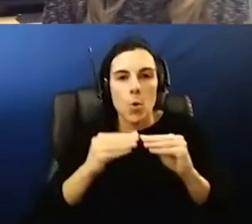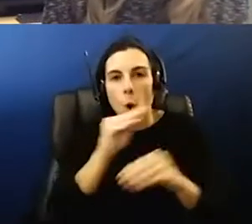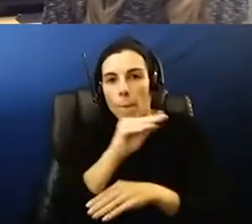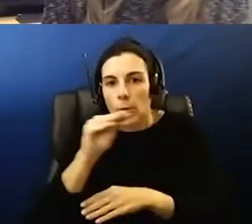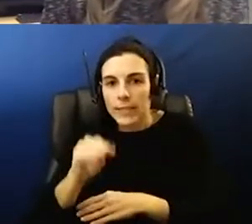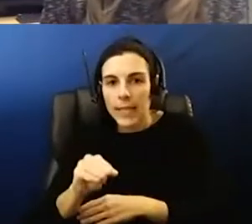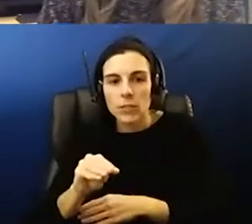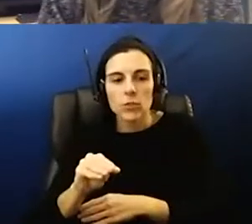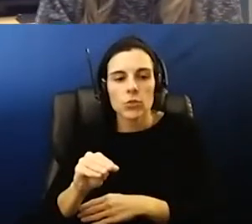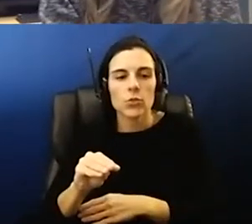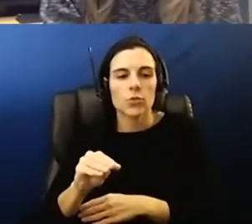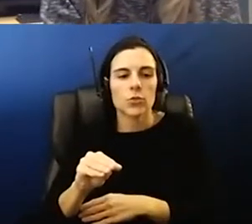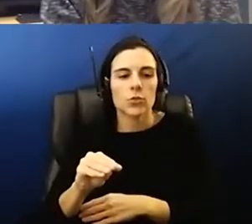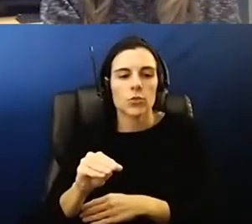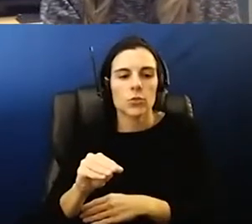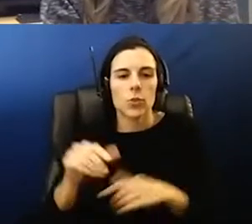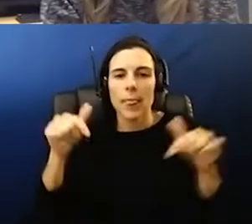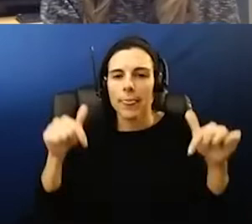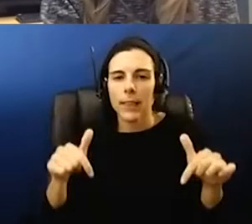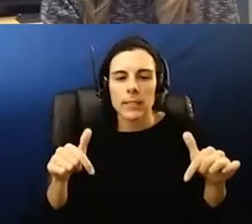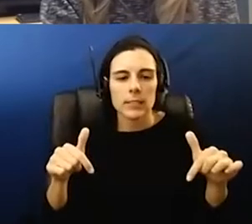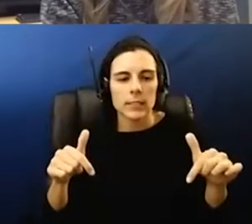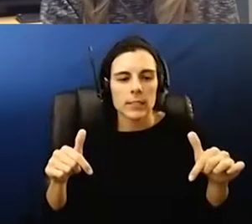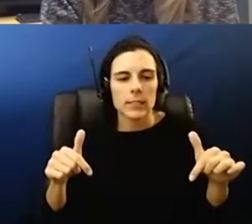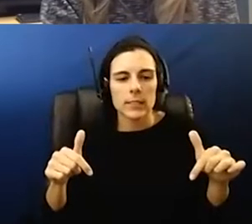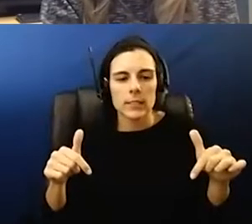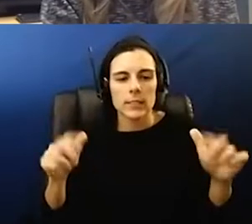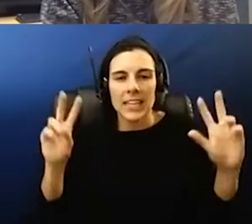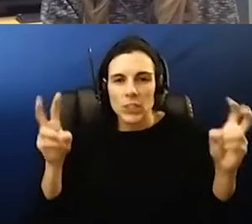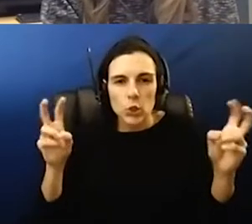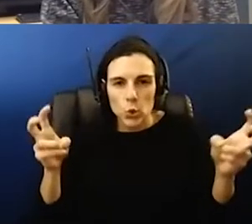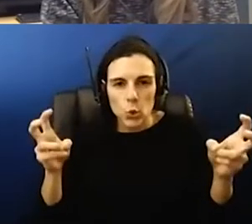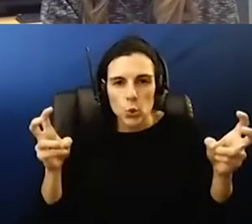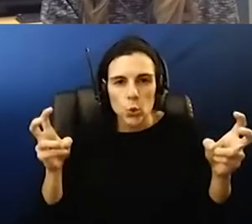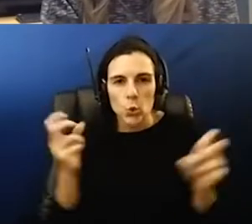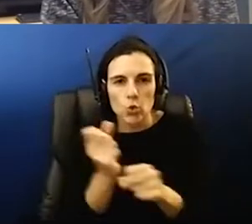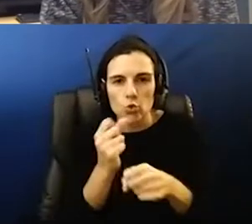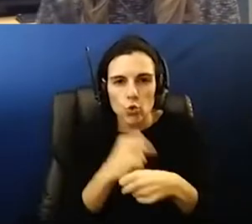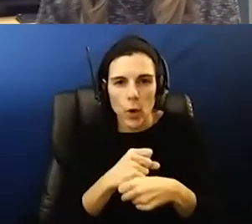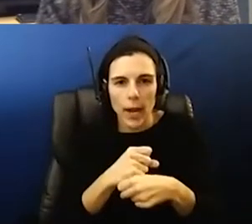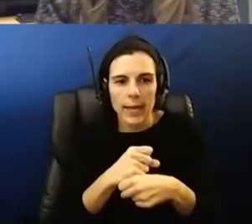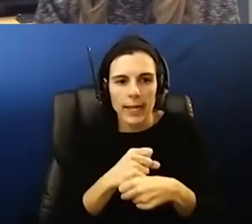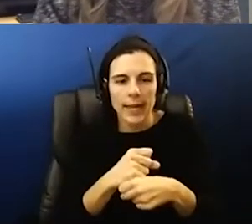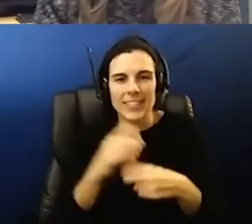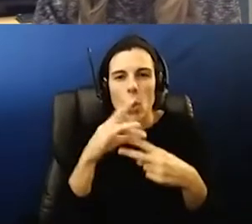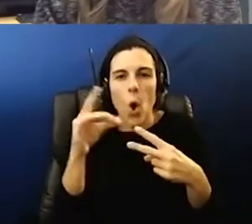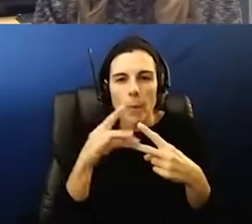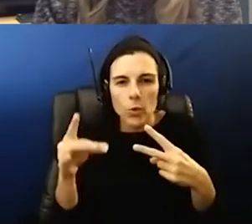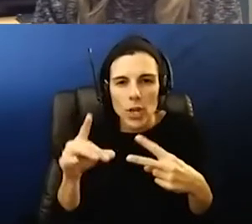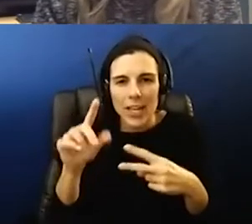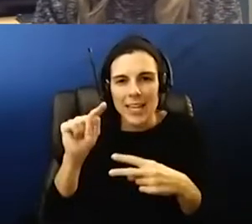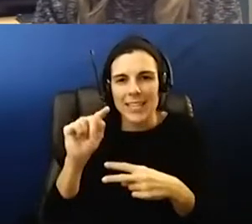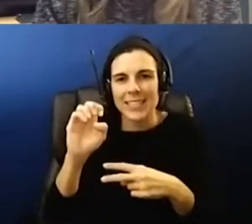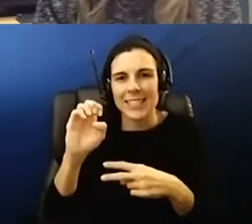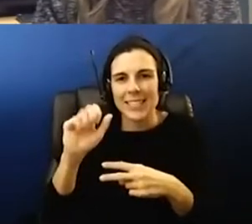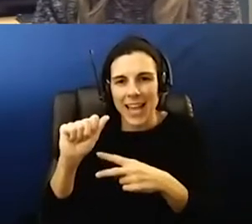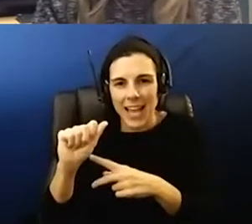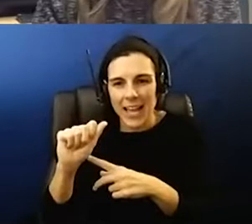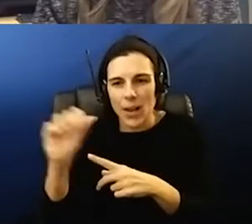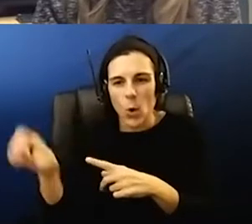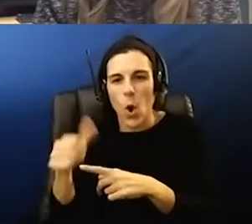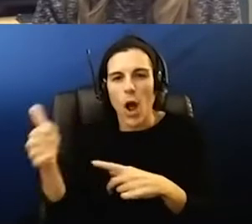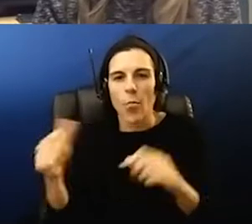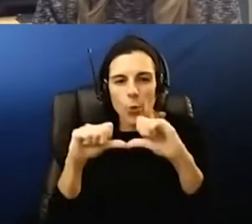of that this is this whole issue has been created as being an option through tea and um the other